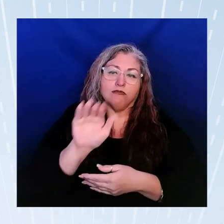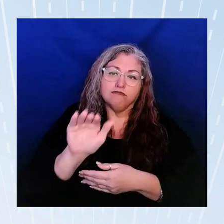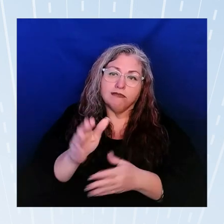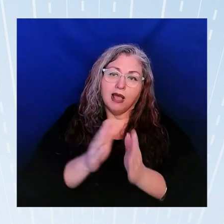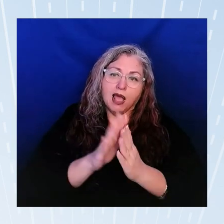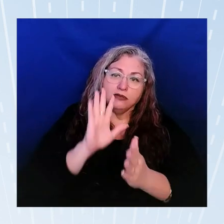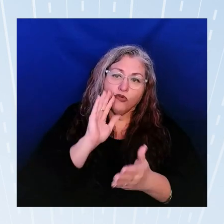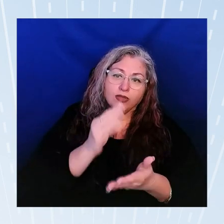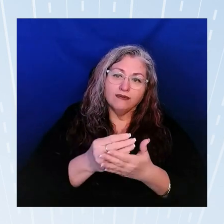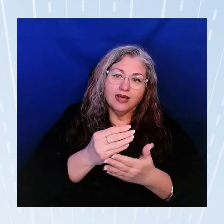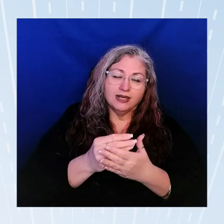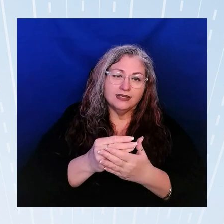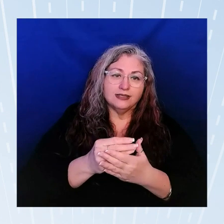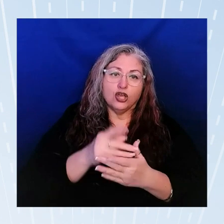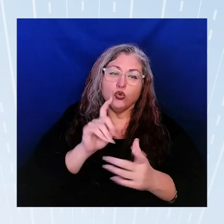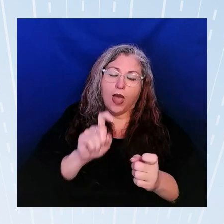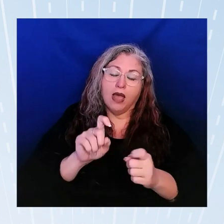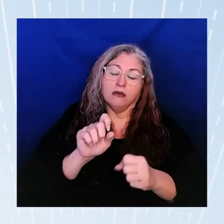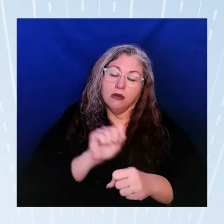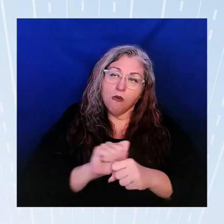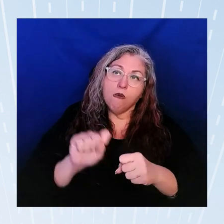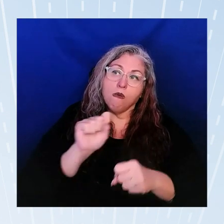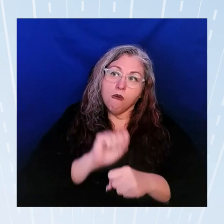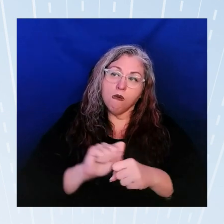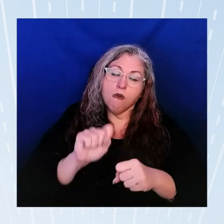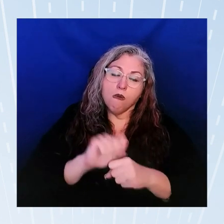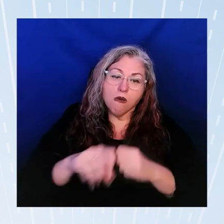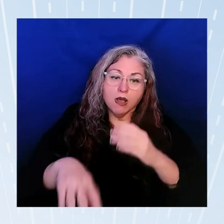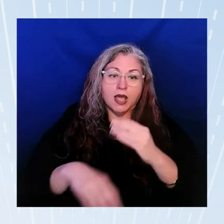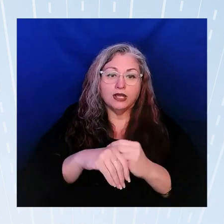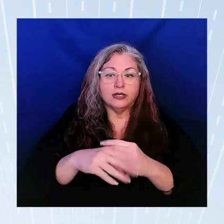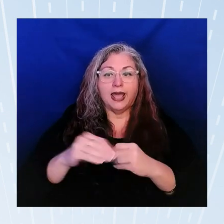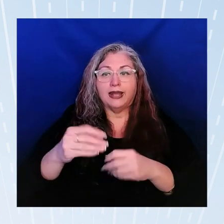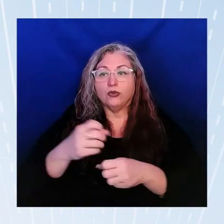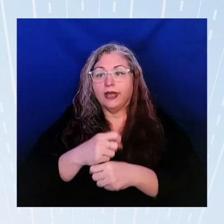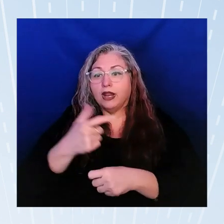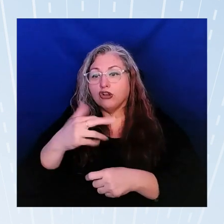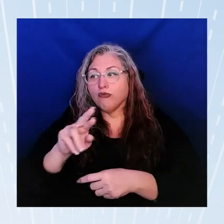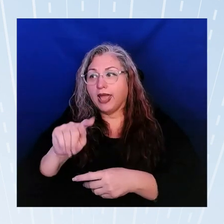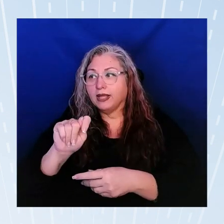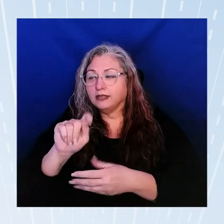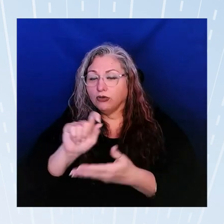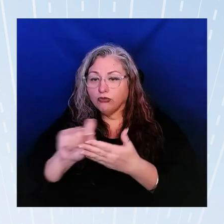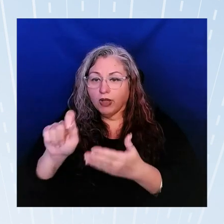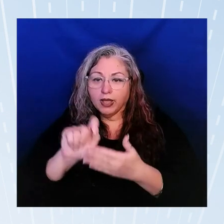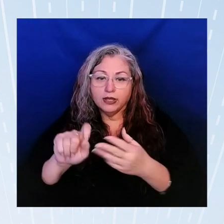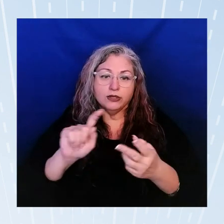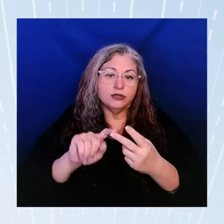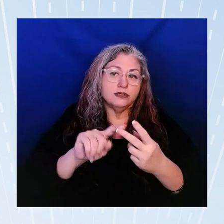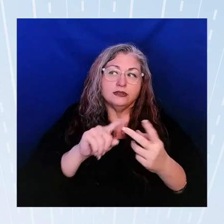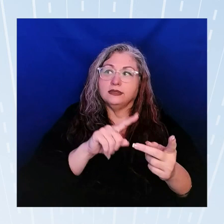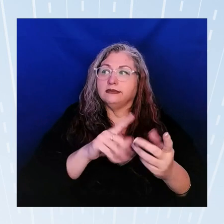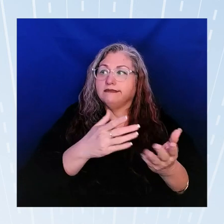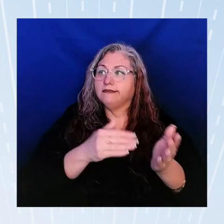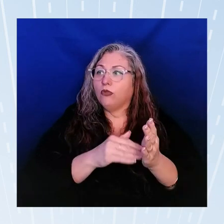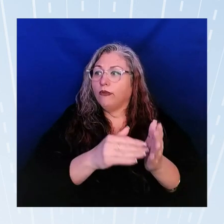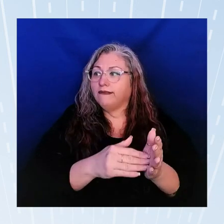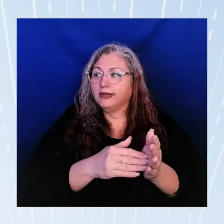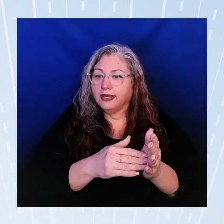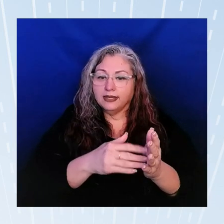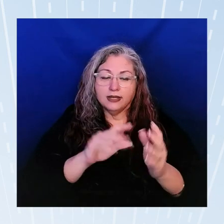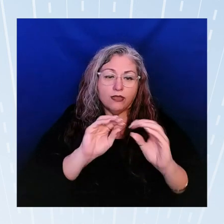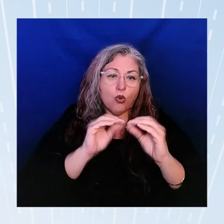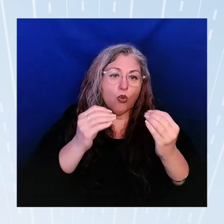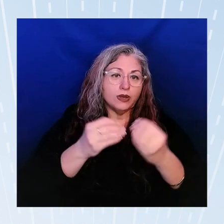you have to go the extra extra mile right? and also getting grant writers getting you know oftentimes organizations